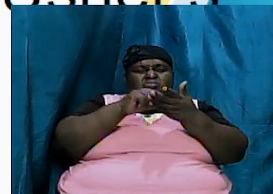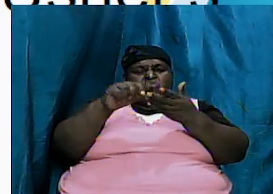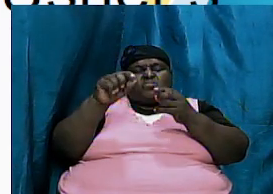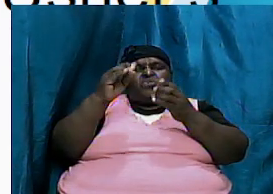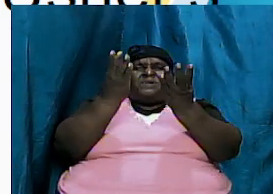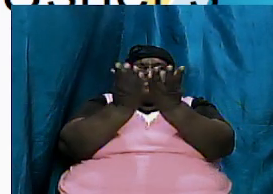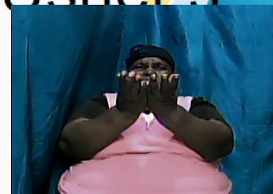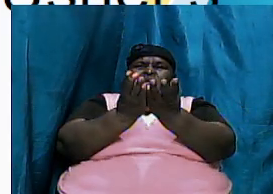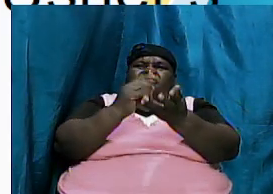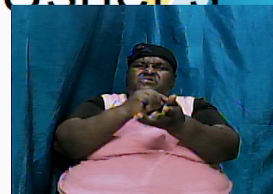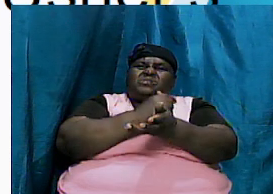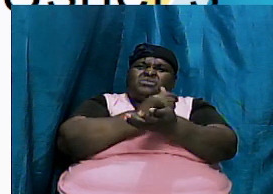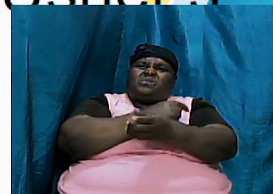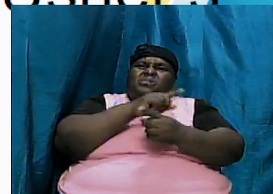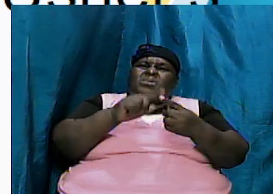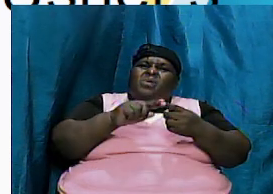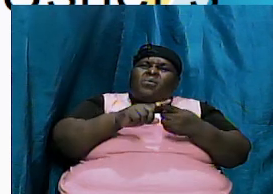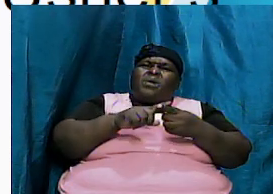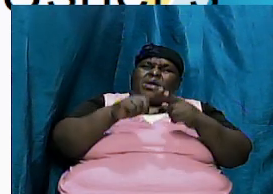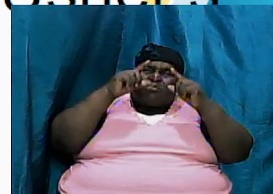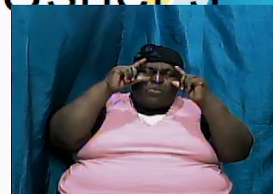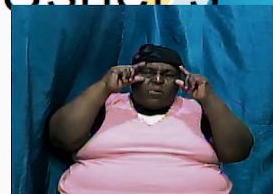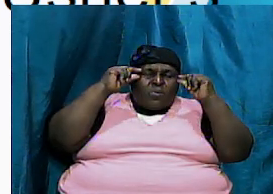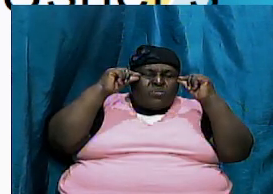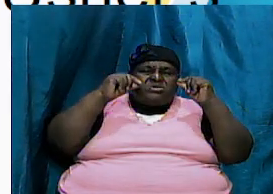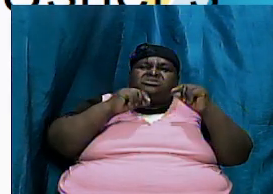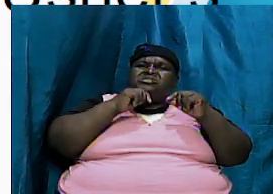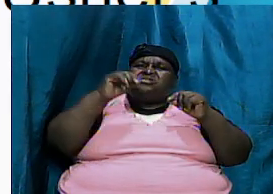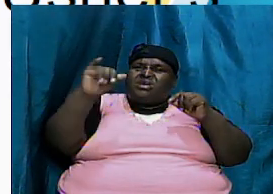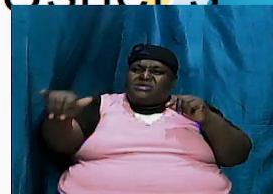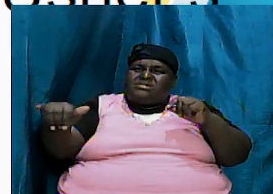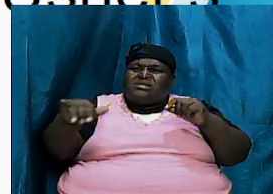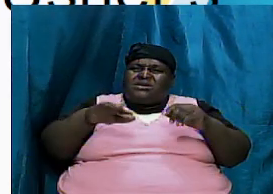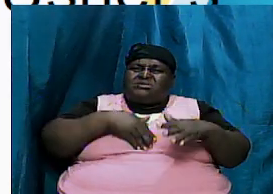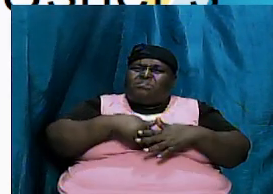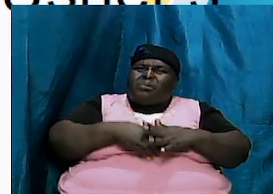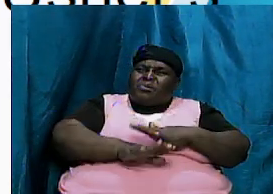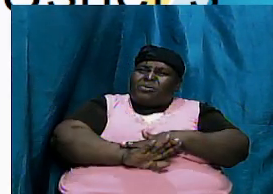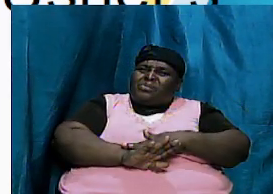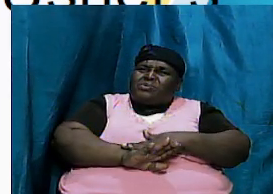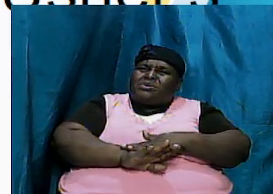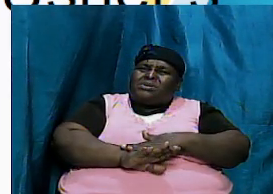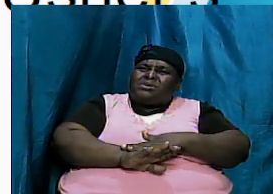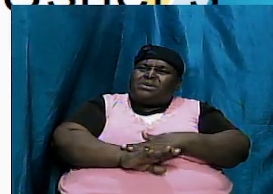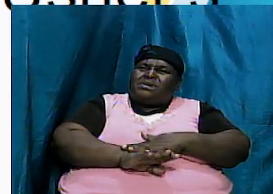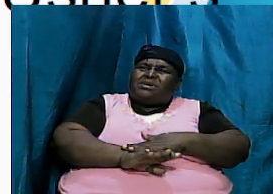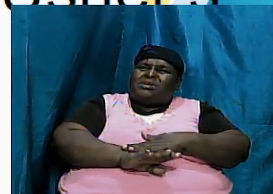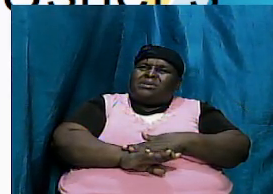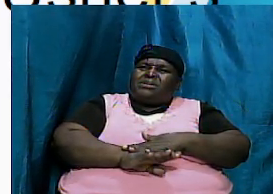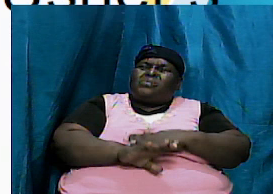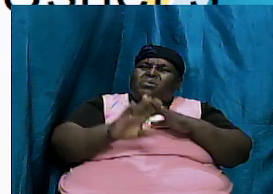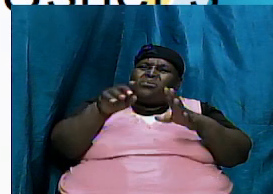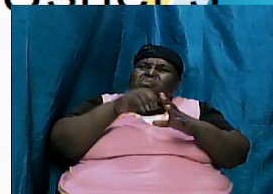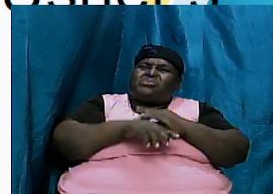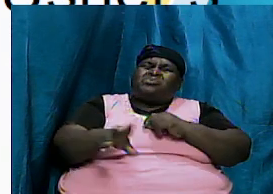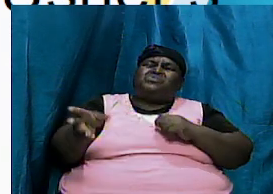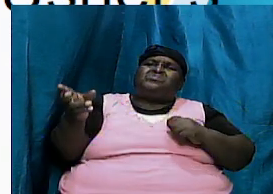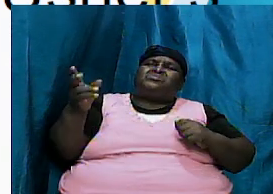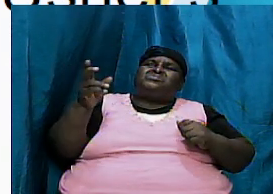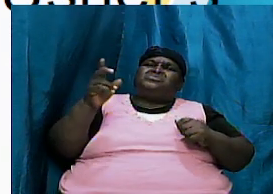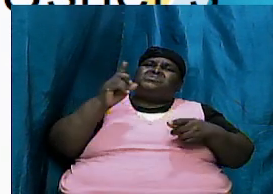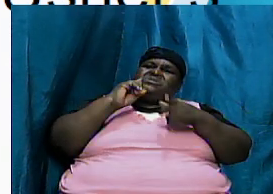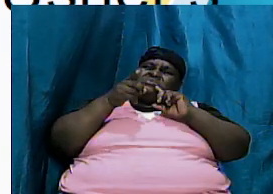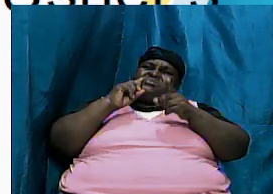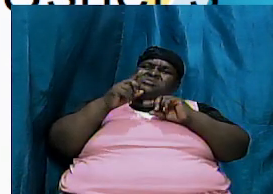Genesis when Moses was not yet born and we can go into discussions of that and I guess